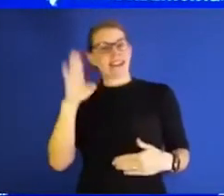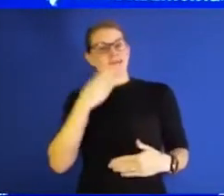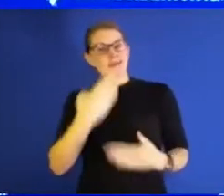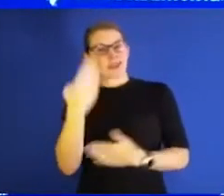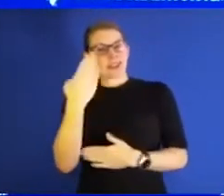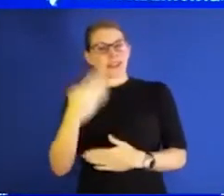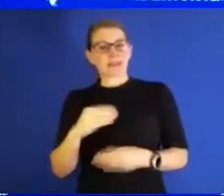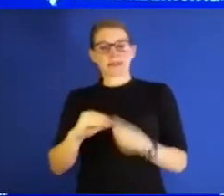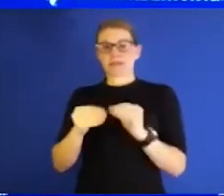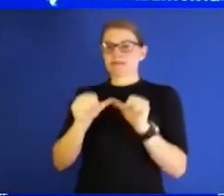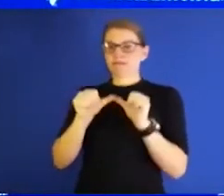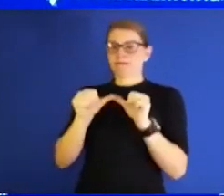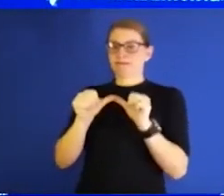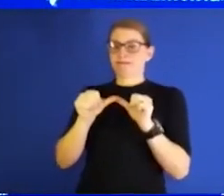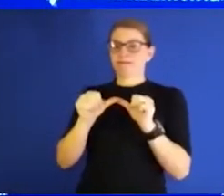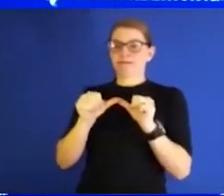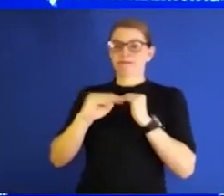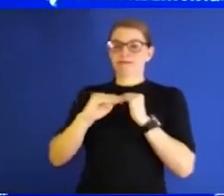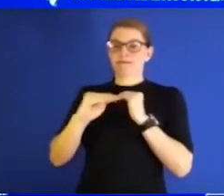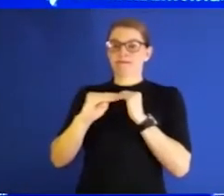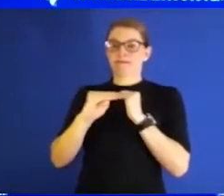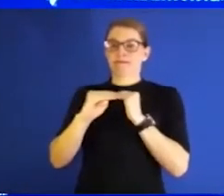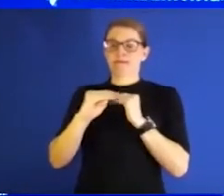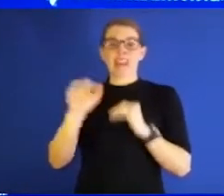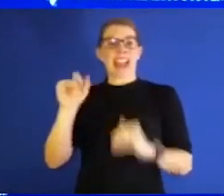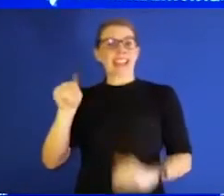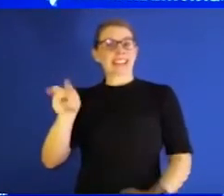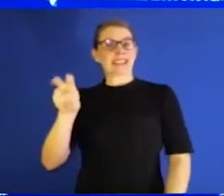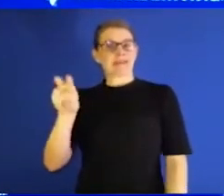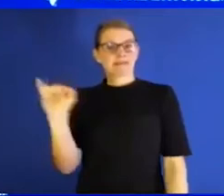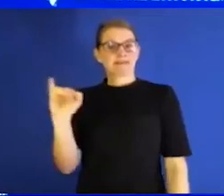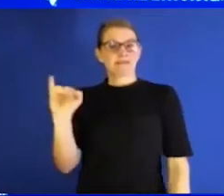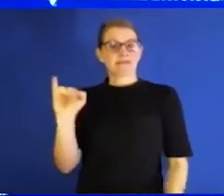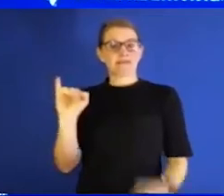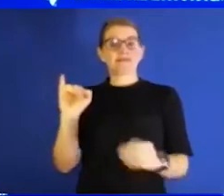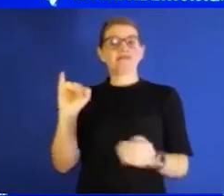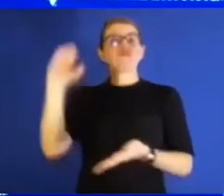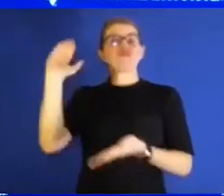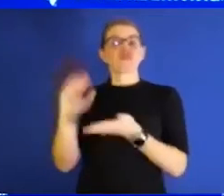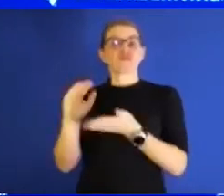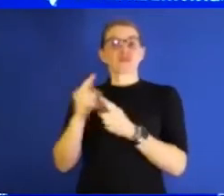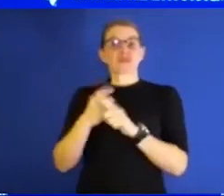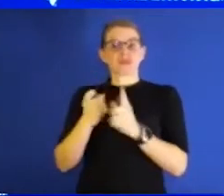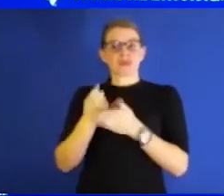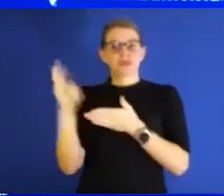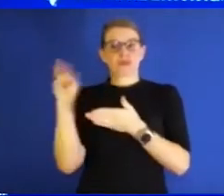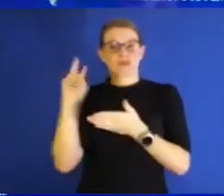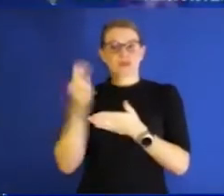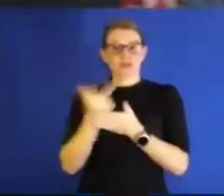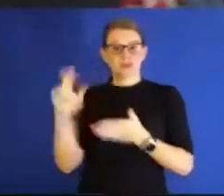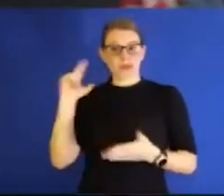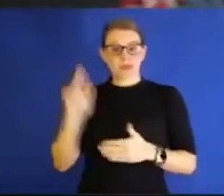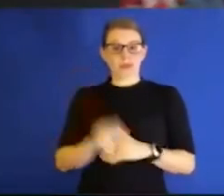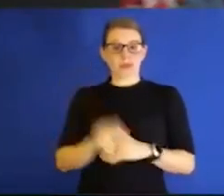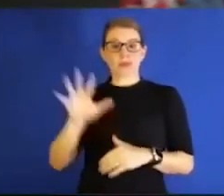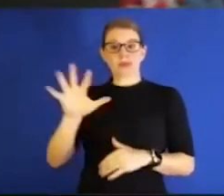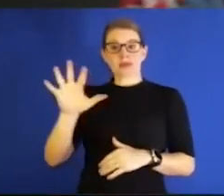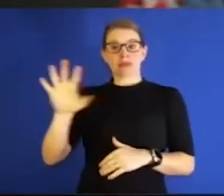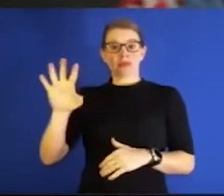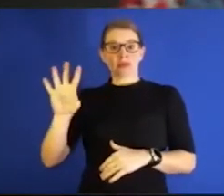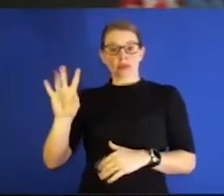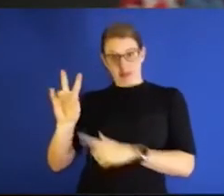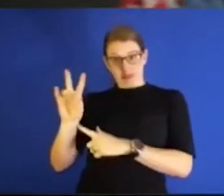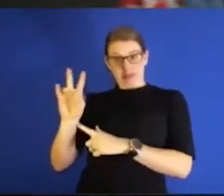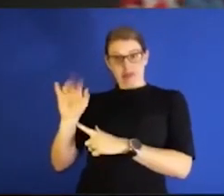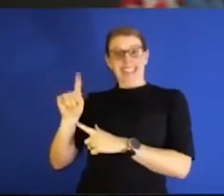holding steady as far as active infections, although down from two weeks ago and three weeks ago. 57 active infections currently with